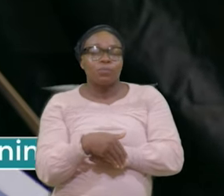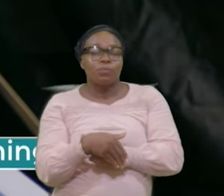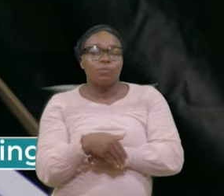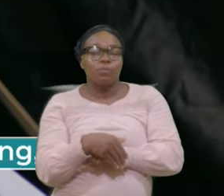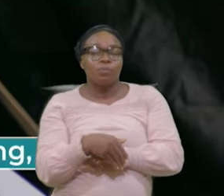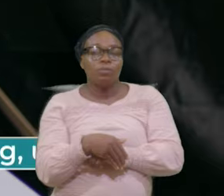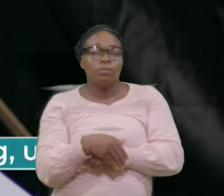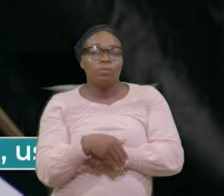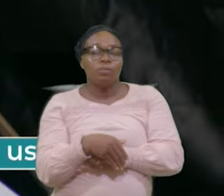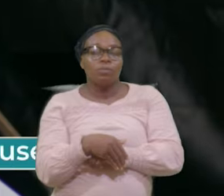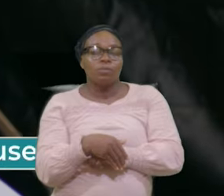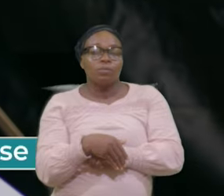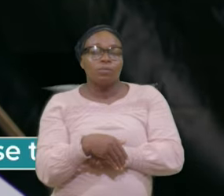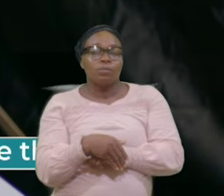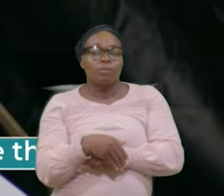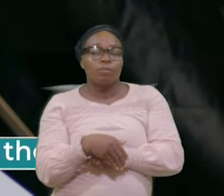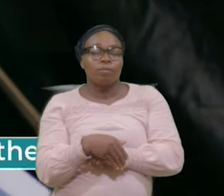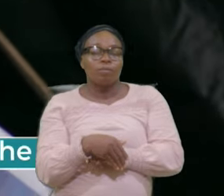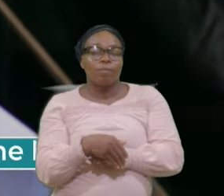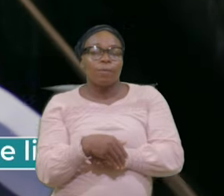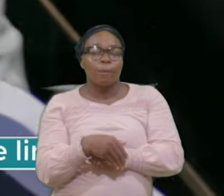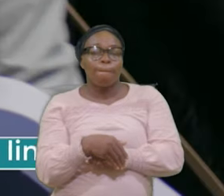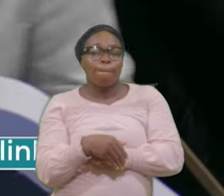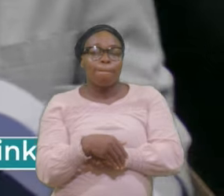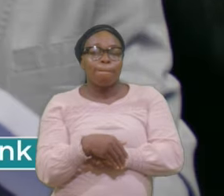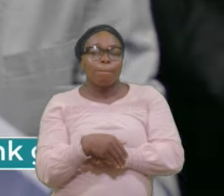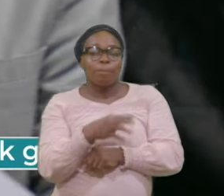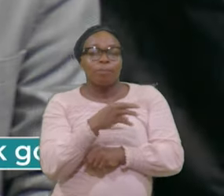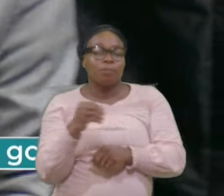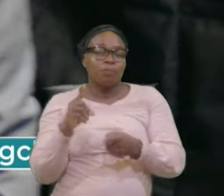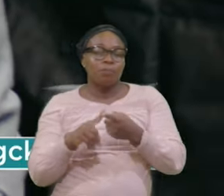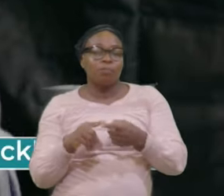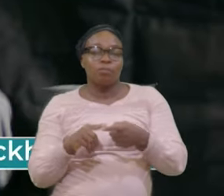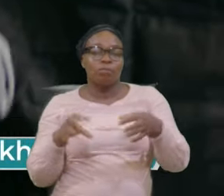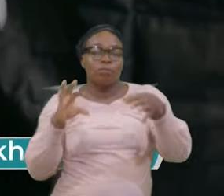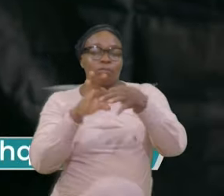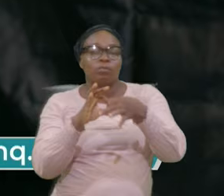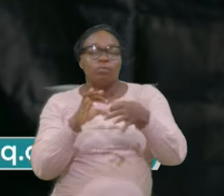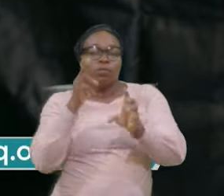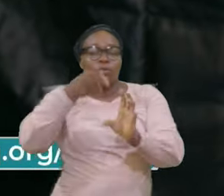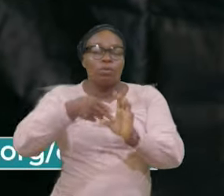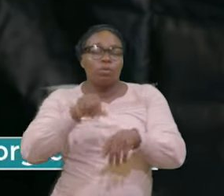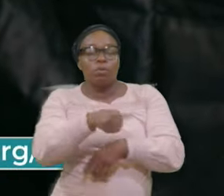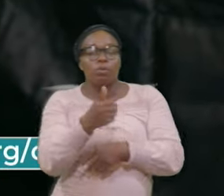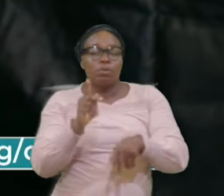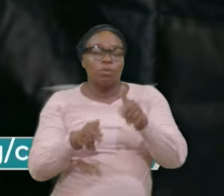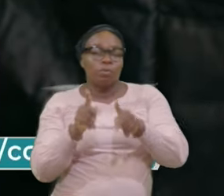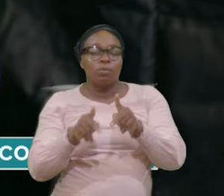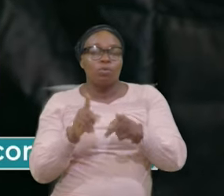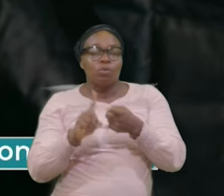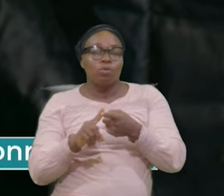Join The Other Ones Who Are Still Having A Lot To Do In Their Hands Let's Go Back And Back And